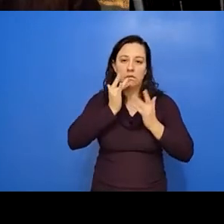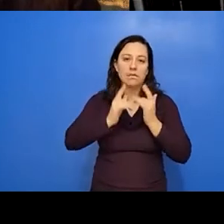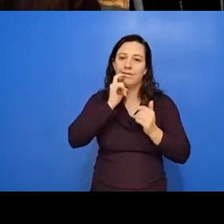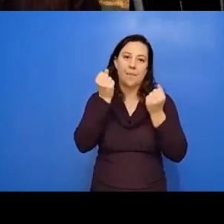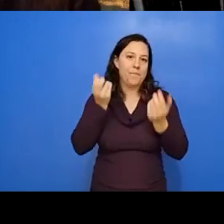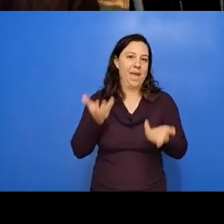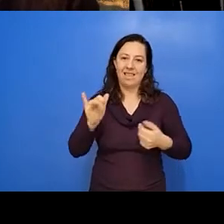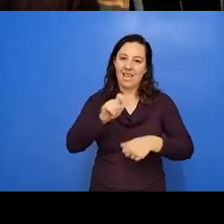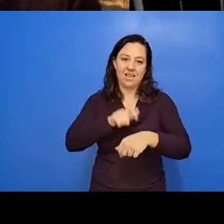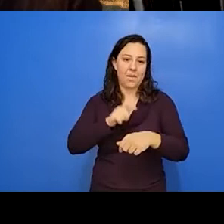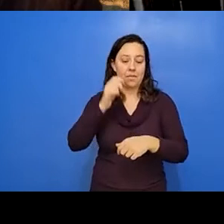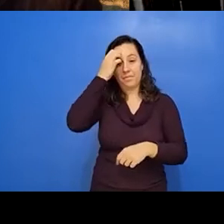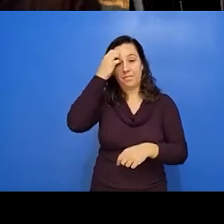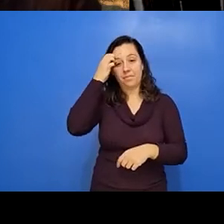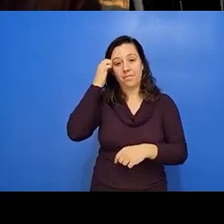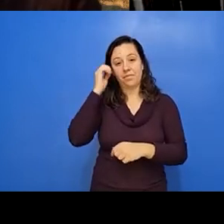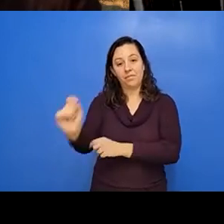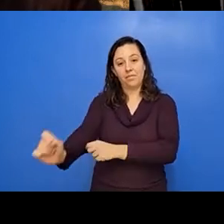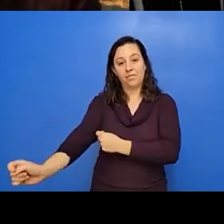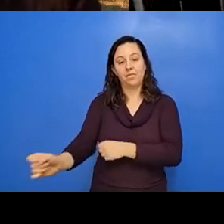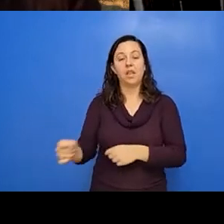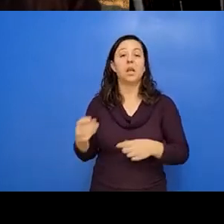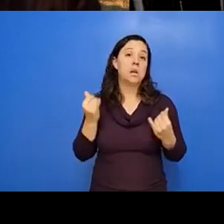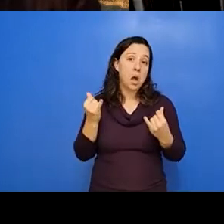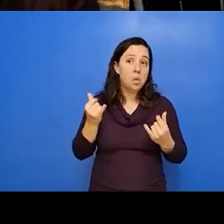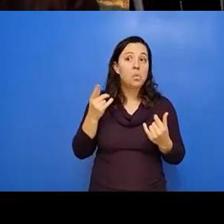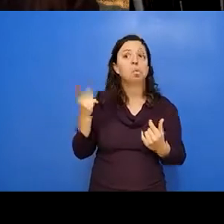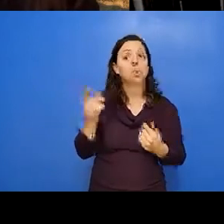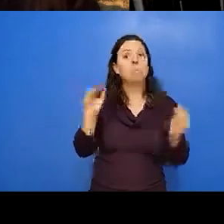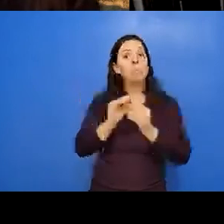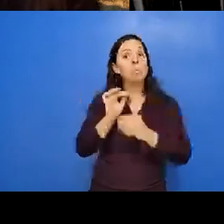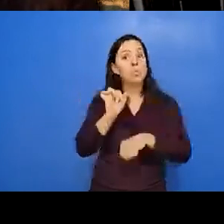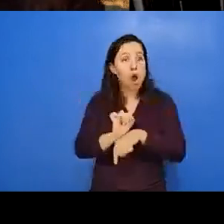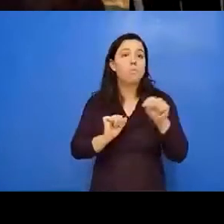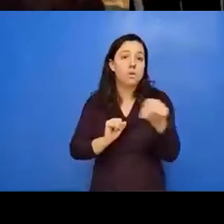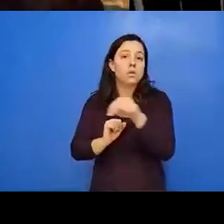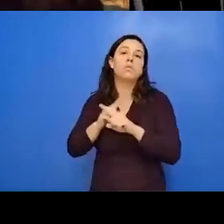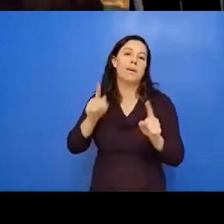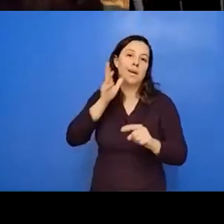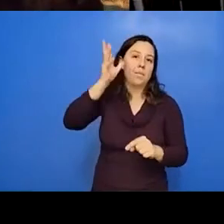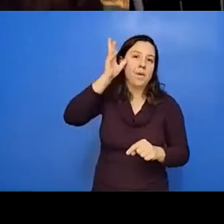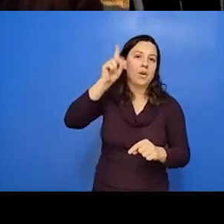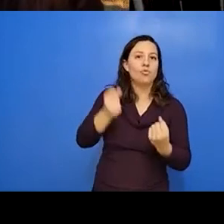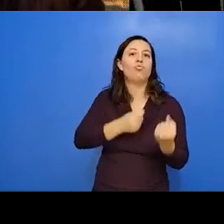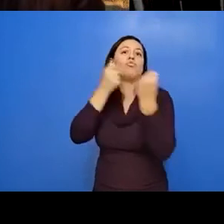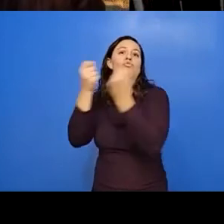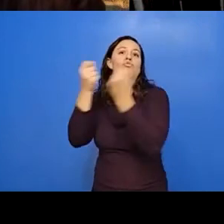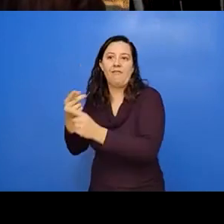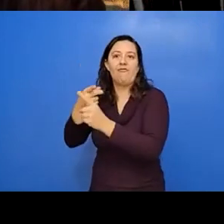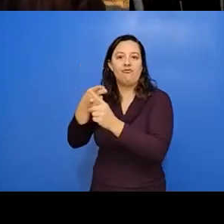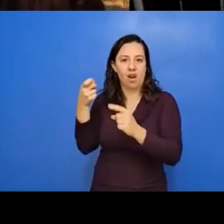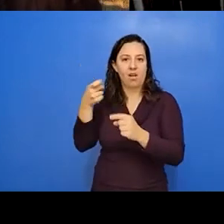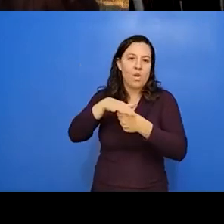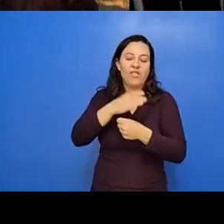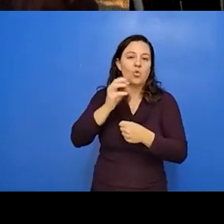time until we have, you know, economic development now where parents had to go off reservation for extended amount of time, um,